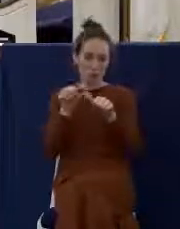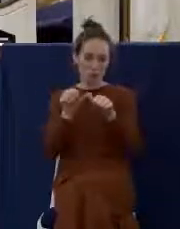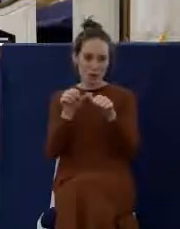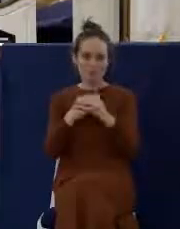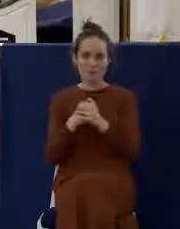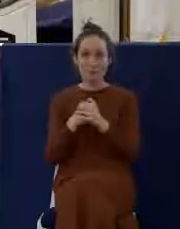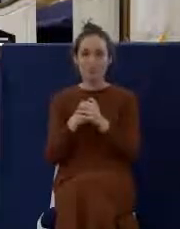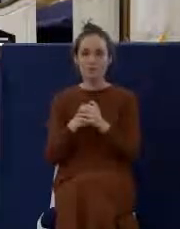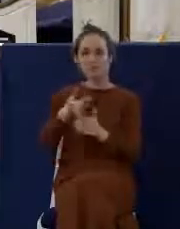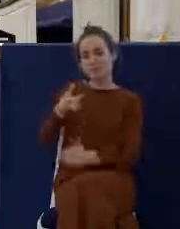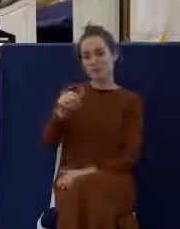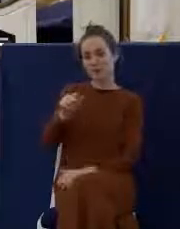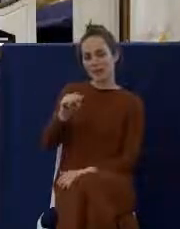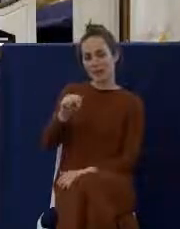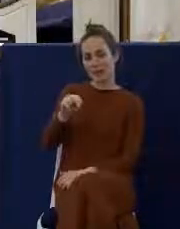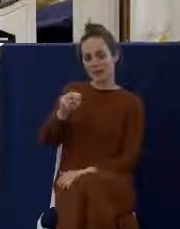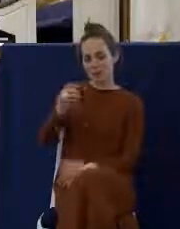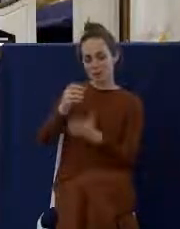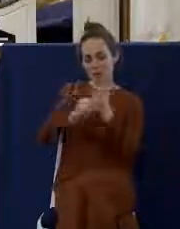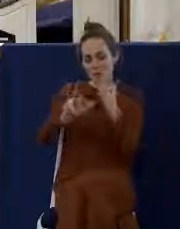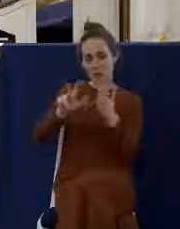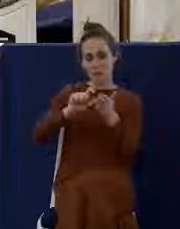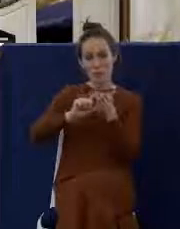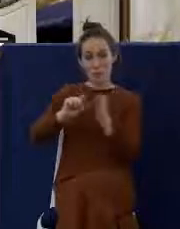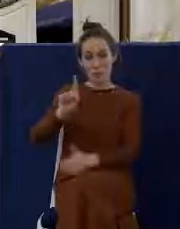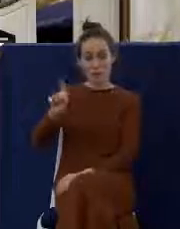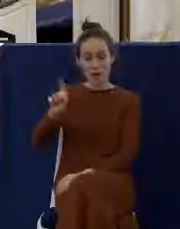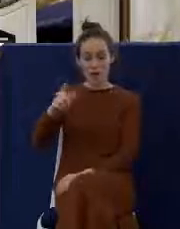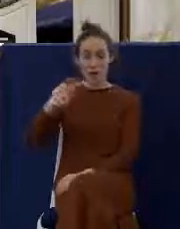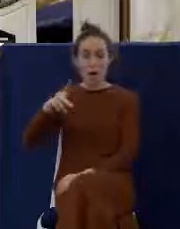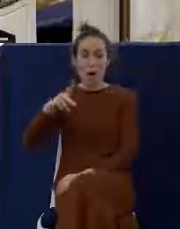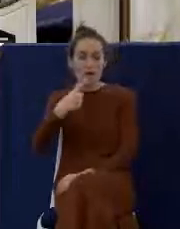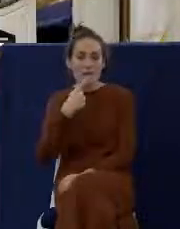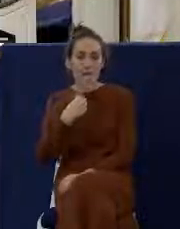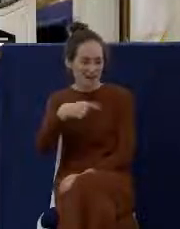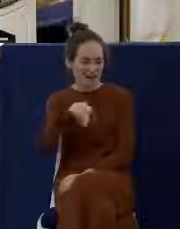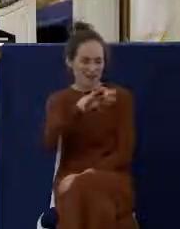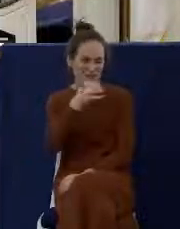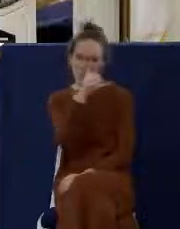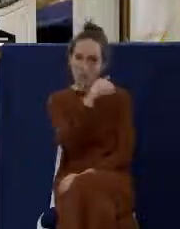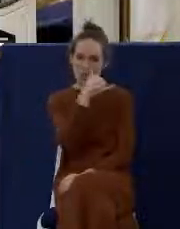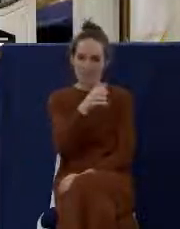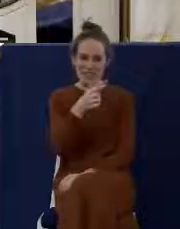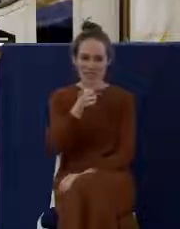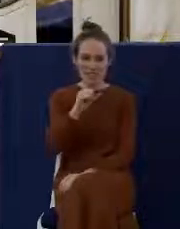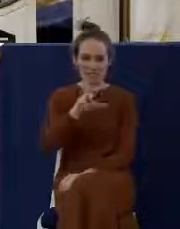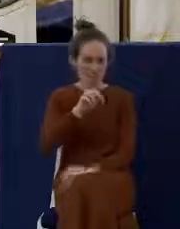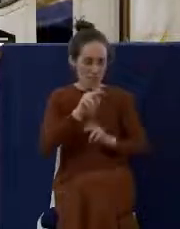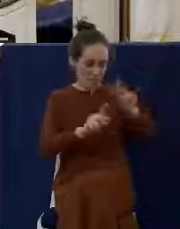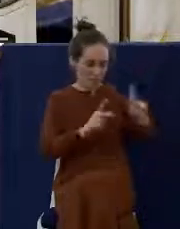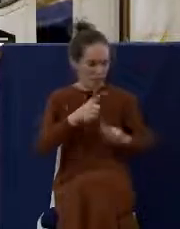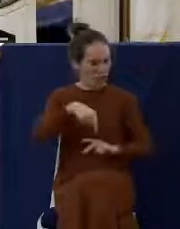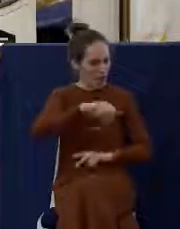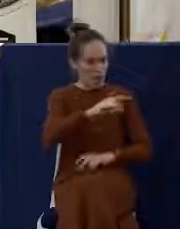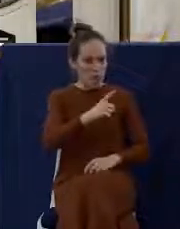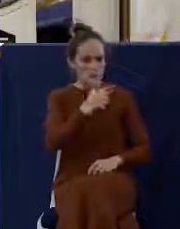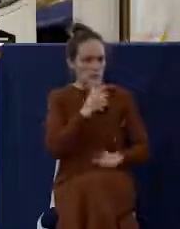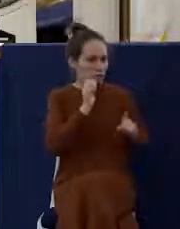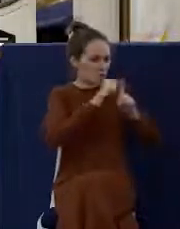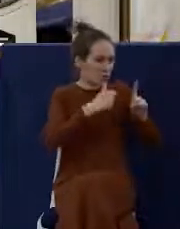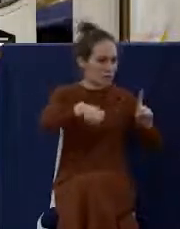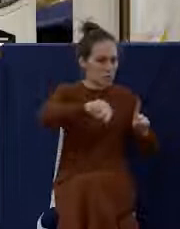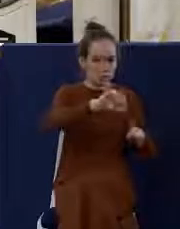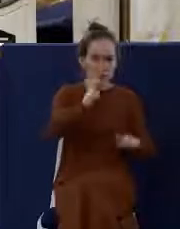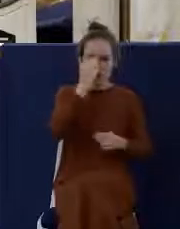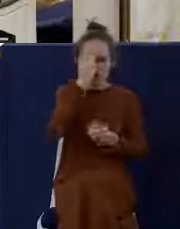Galatians, in Galatians 3, 1, where Paul said this, O foolish Galatians, who has bewitched you that you should not obey the truth, before